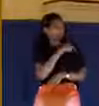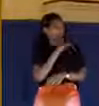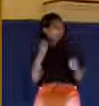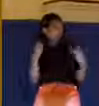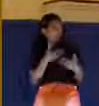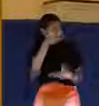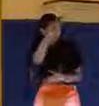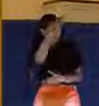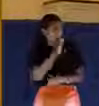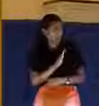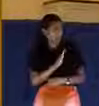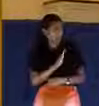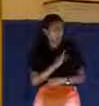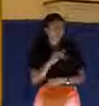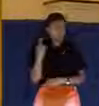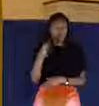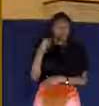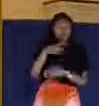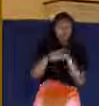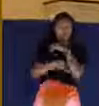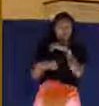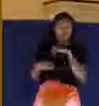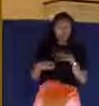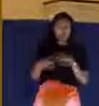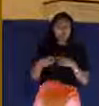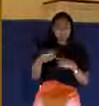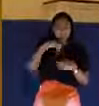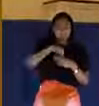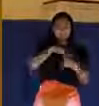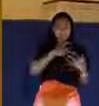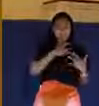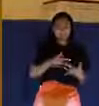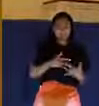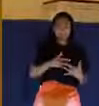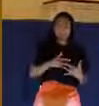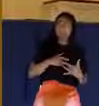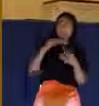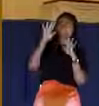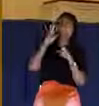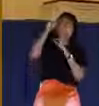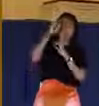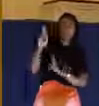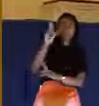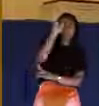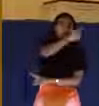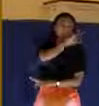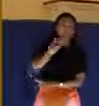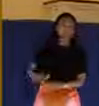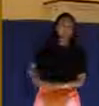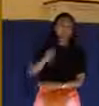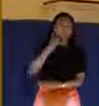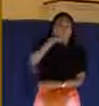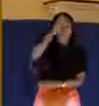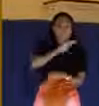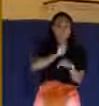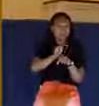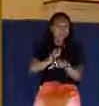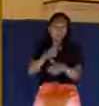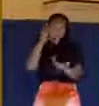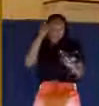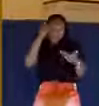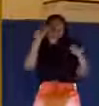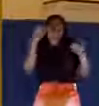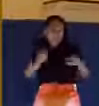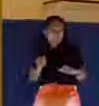All of a sudden, one thief develops in his heart a fear of the Lord. That's evidence of the work of God. I don't know what it was.